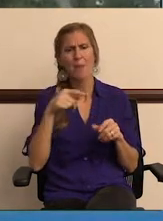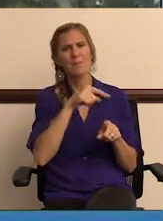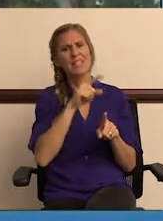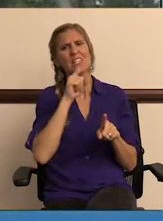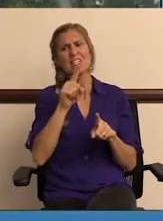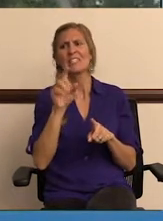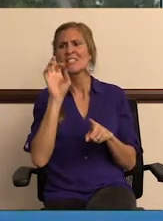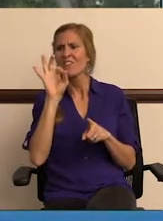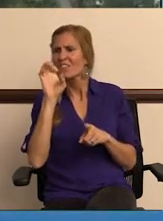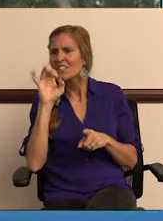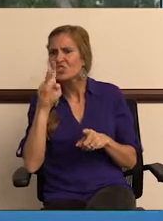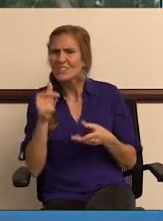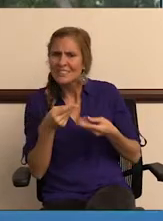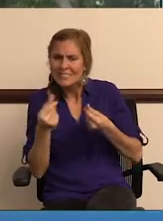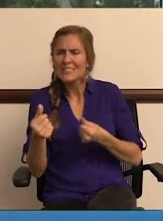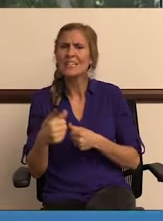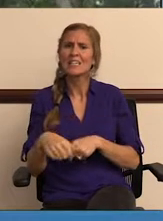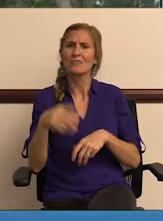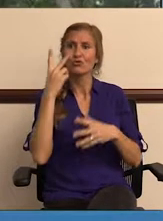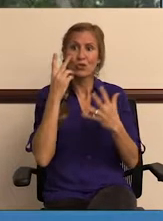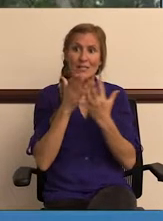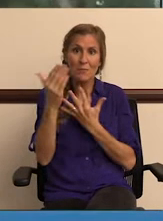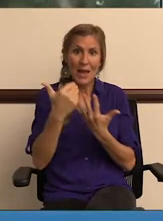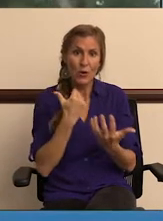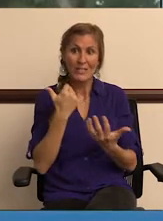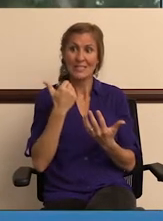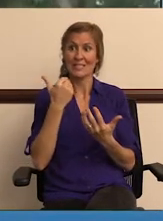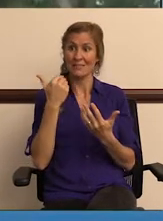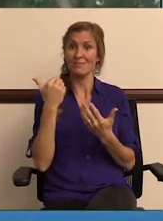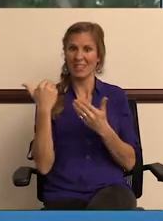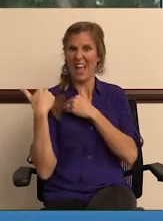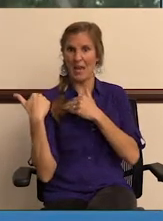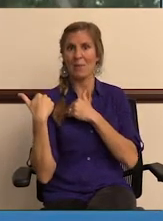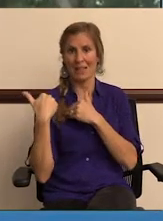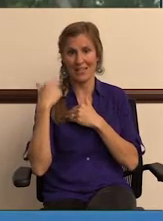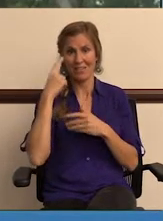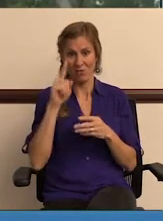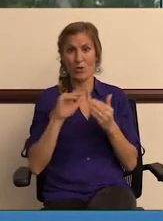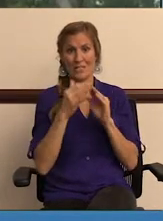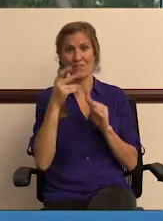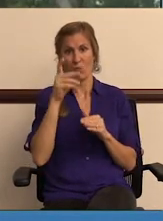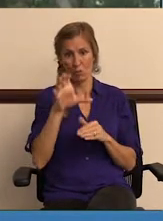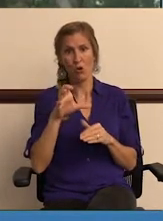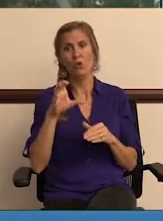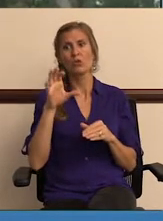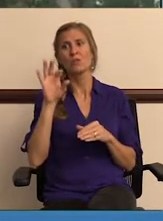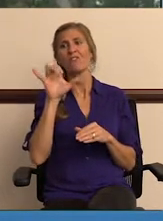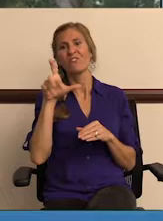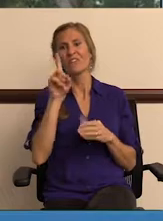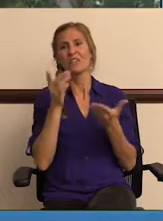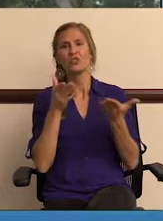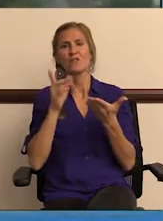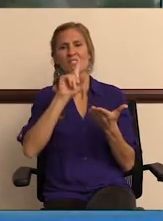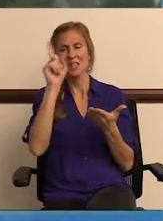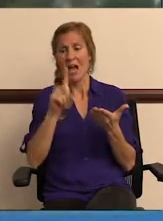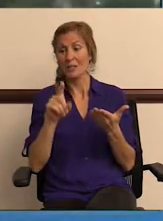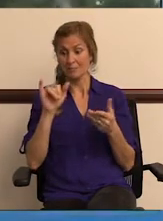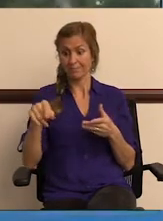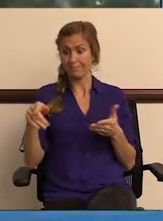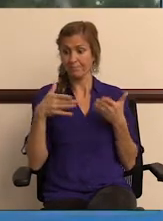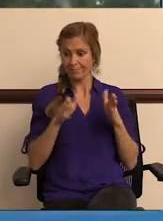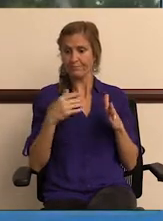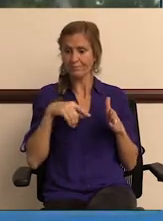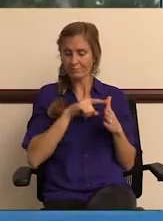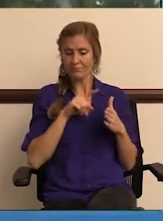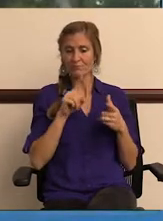as far as efficiency, accountability, and transparency for the city of Palm Coast. One of those things is the component we call field service lightning,